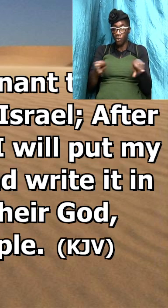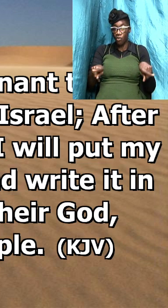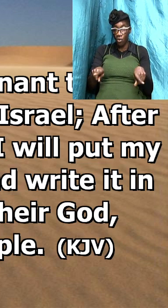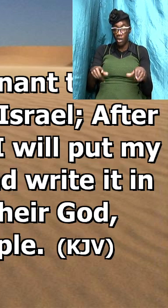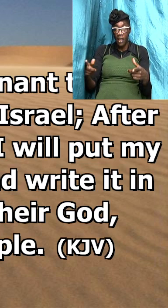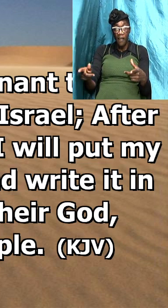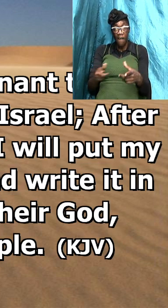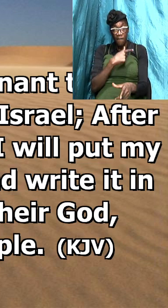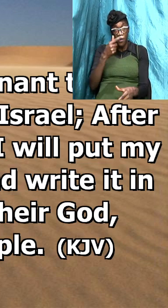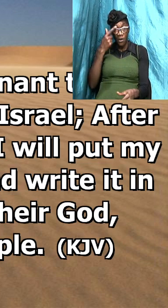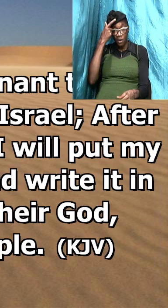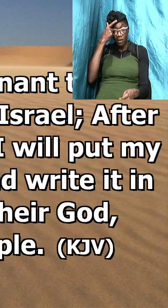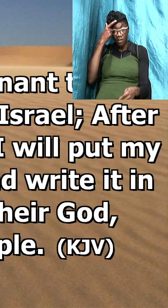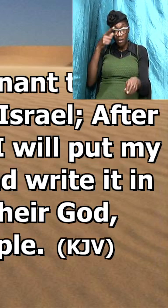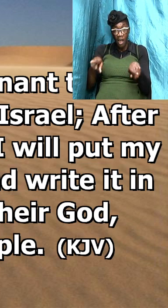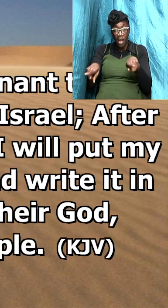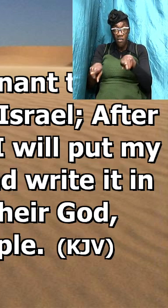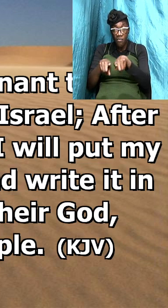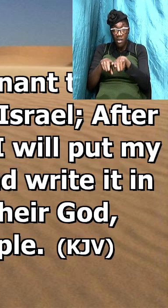was written on stones